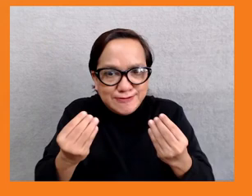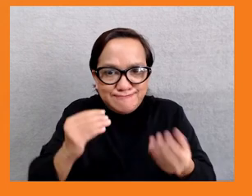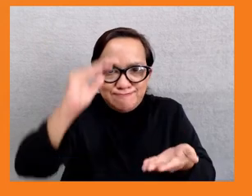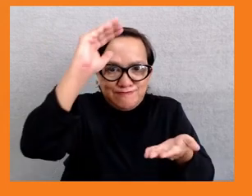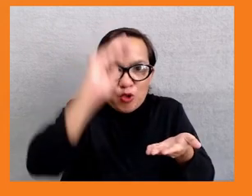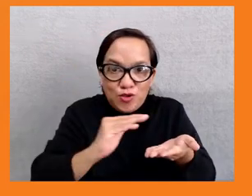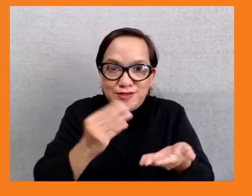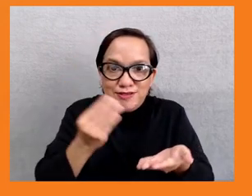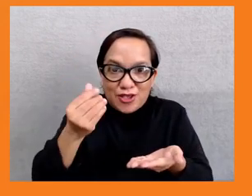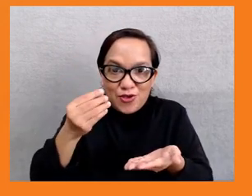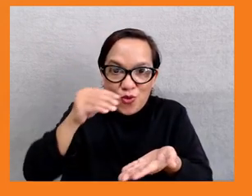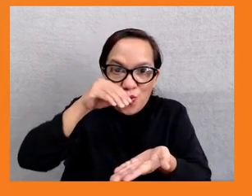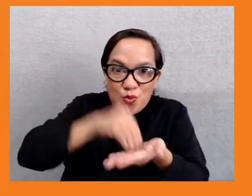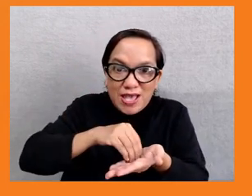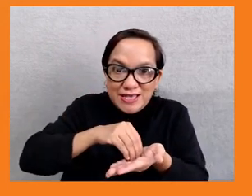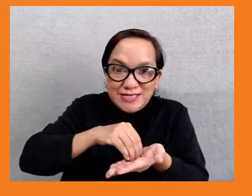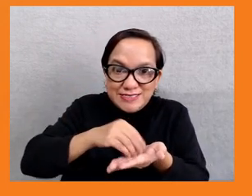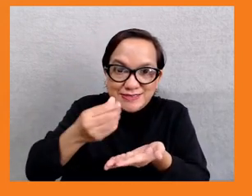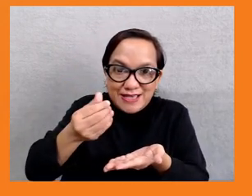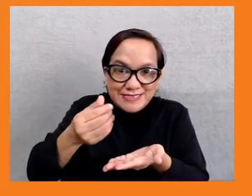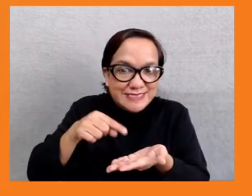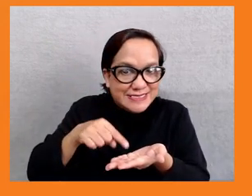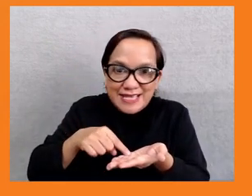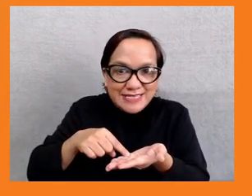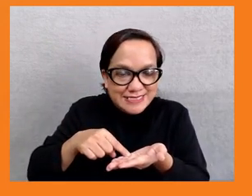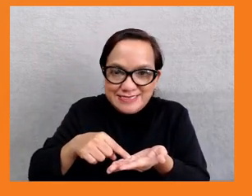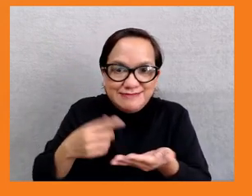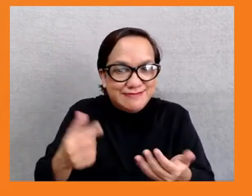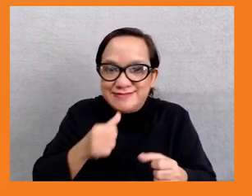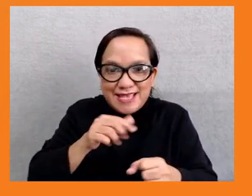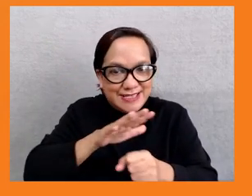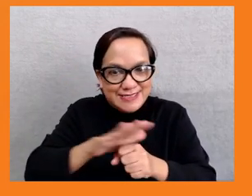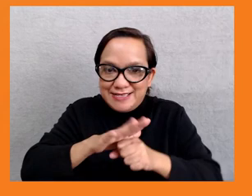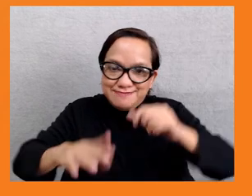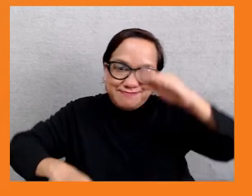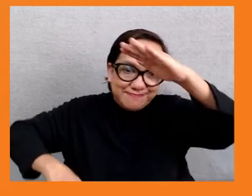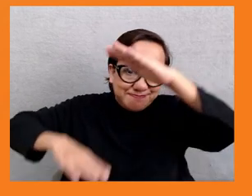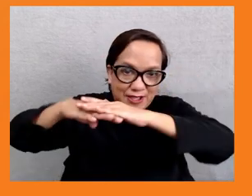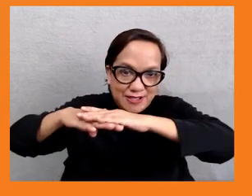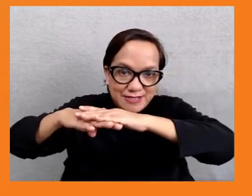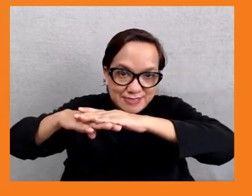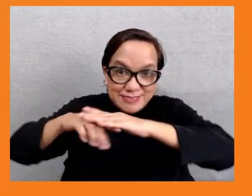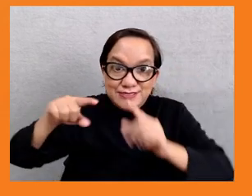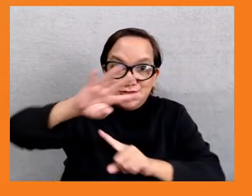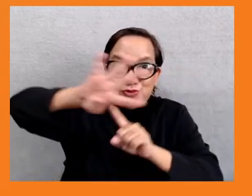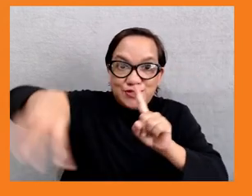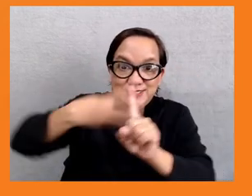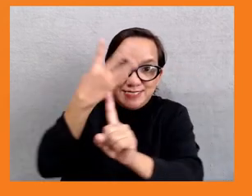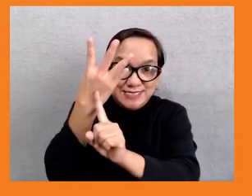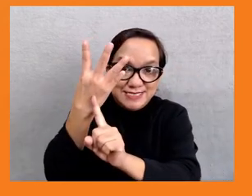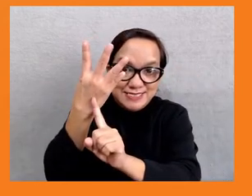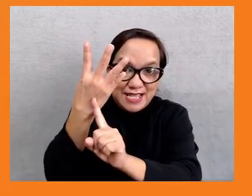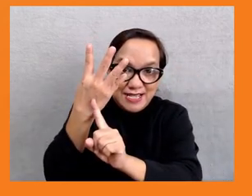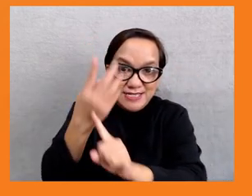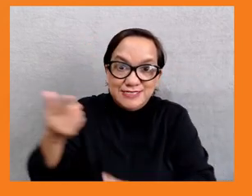to reach the SDGs. The fourth is that the welcome reallocation of IMF special drawing